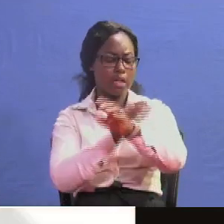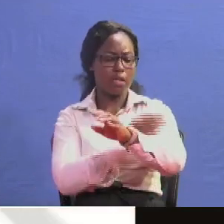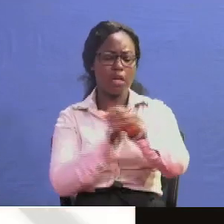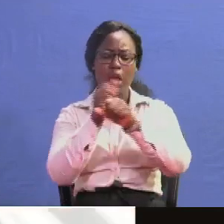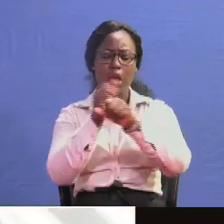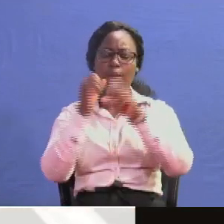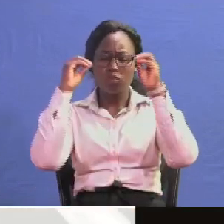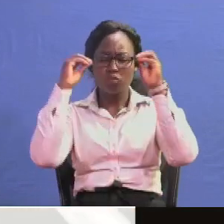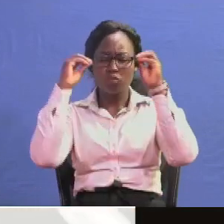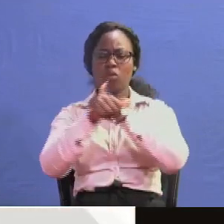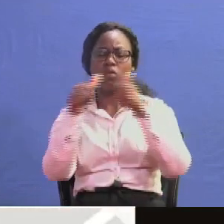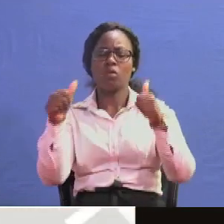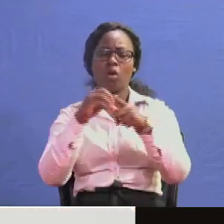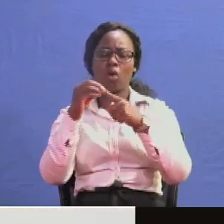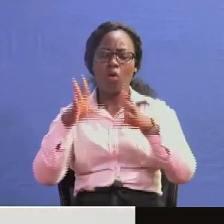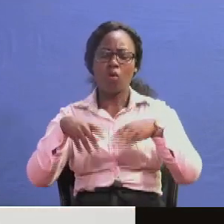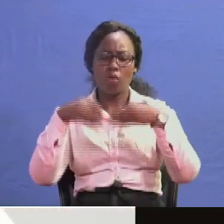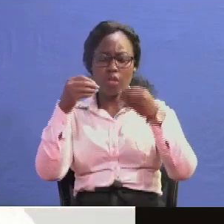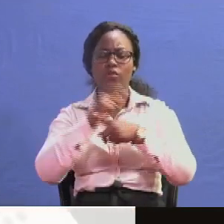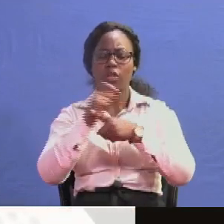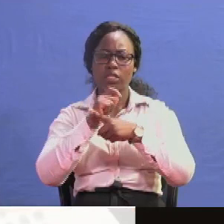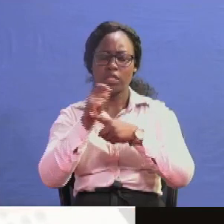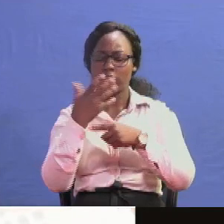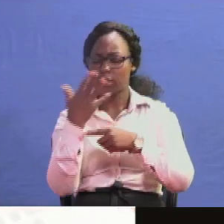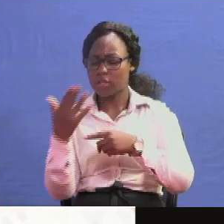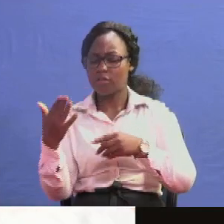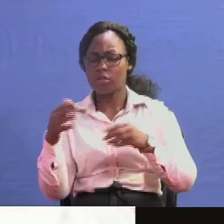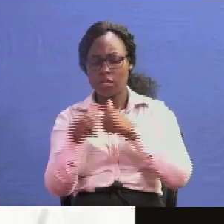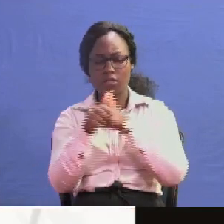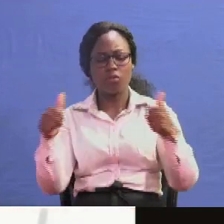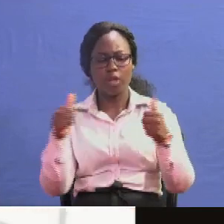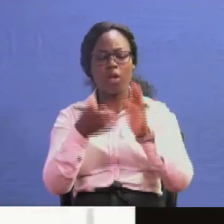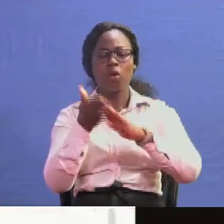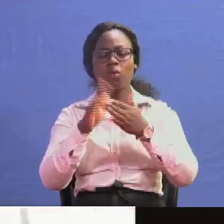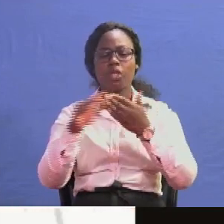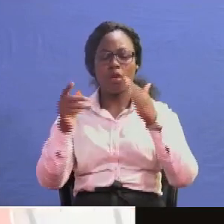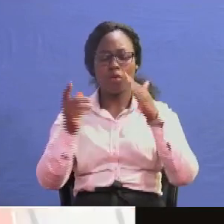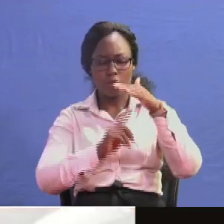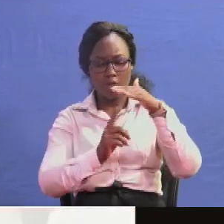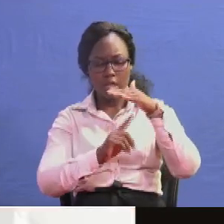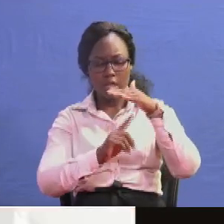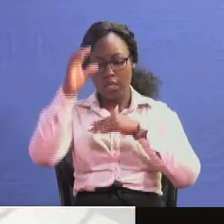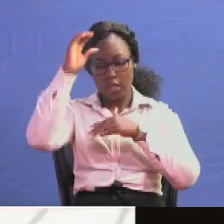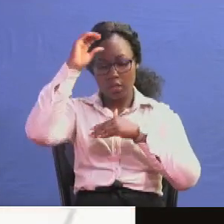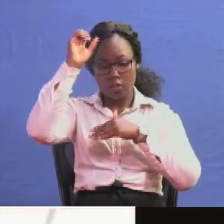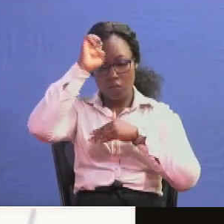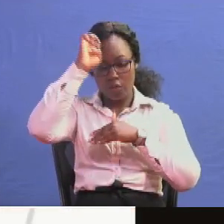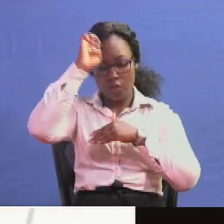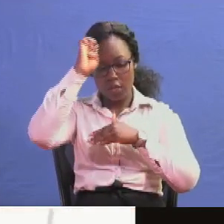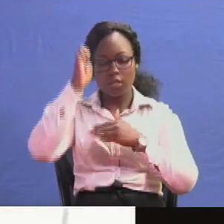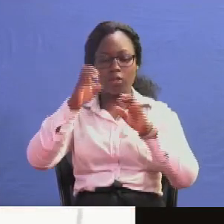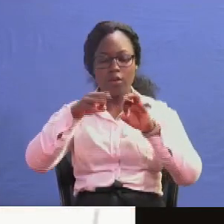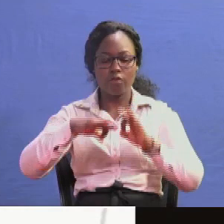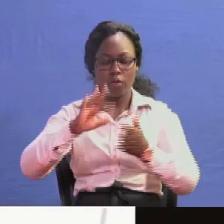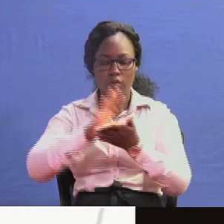effectively you can't offer tuition services effectively if the minister of education has not funded the sector number